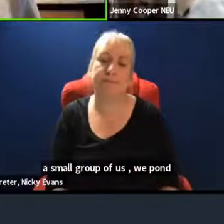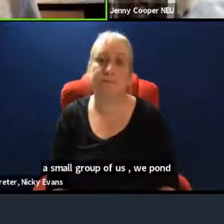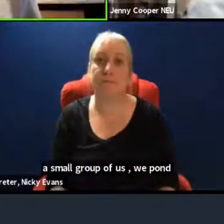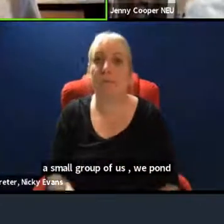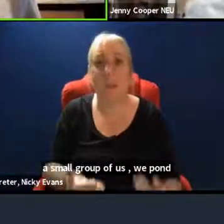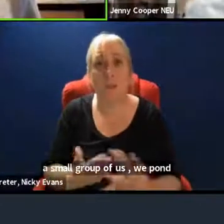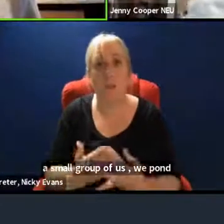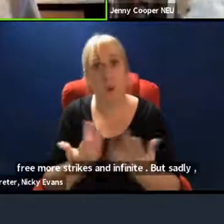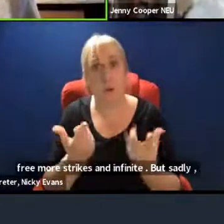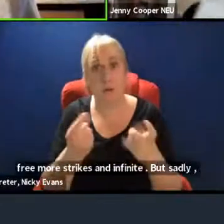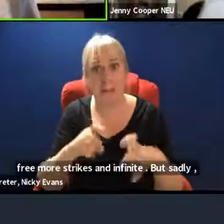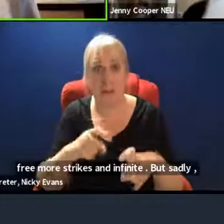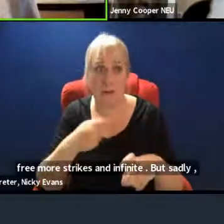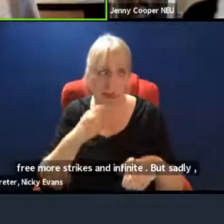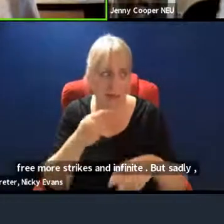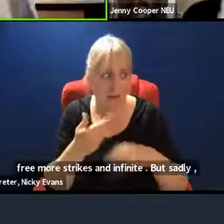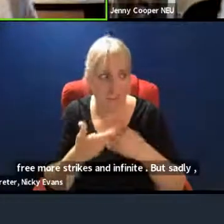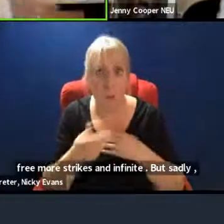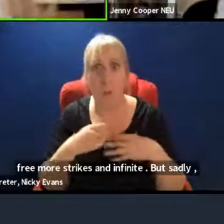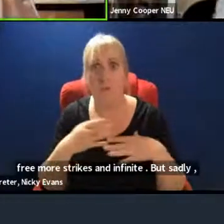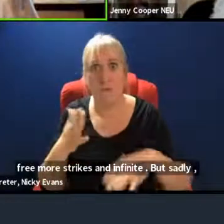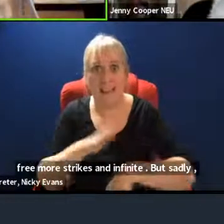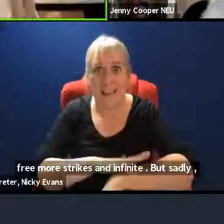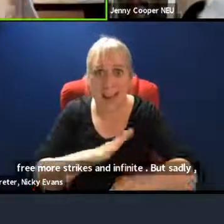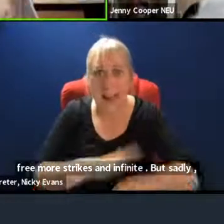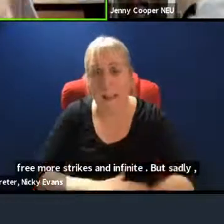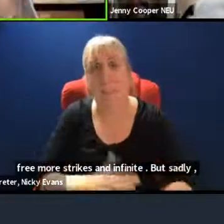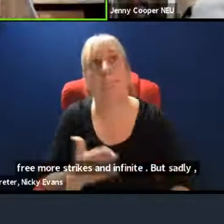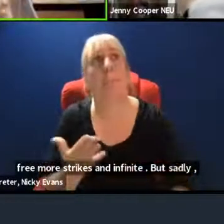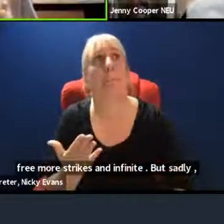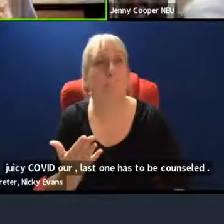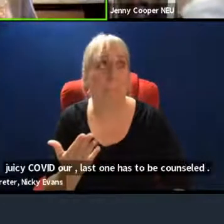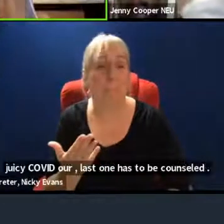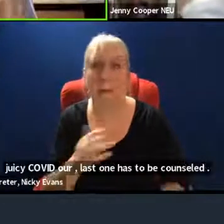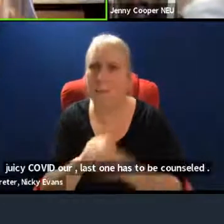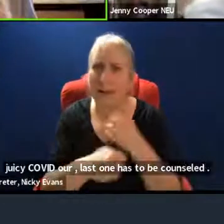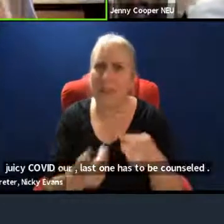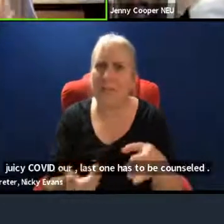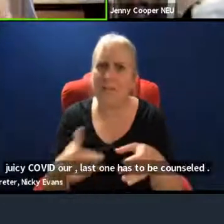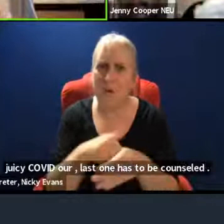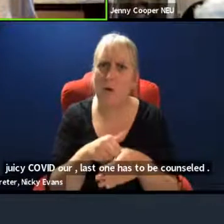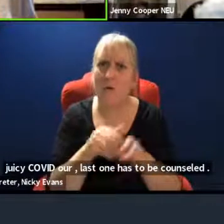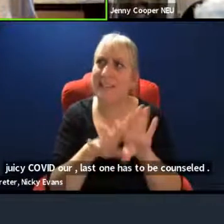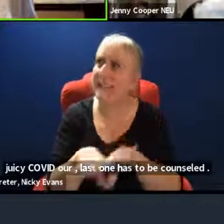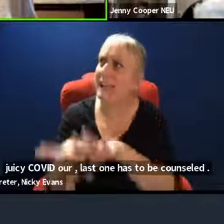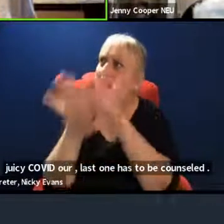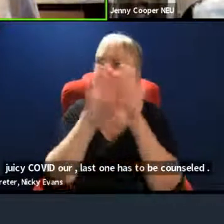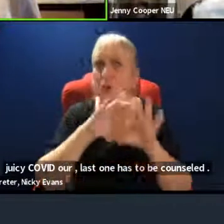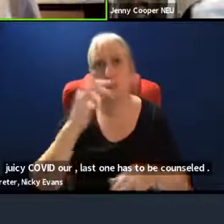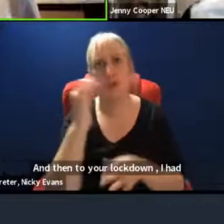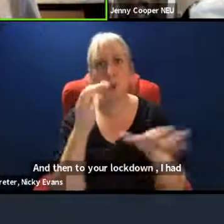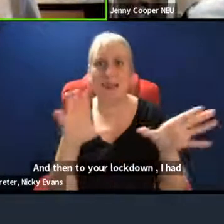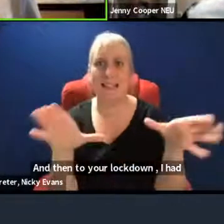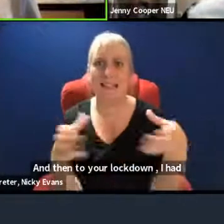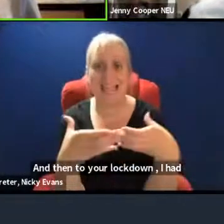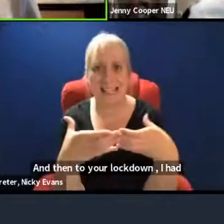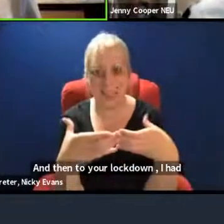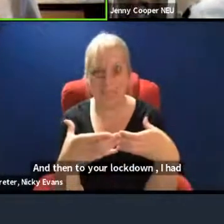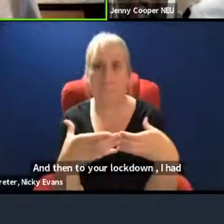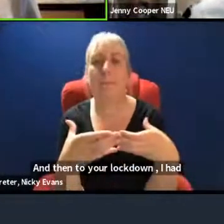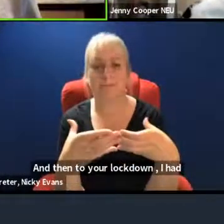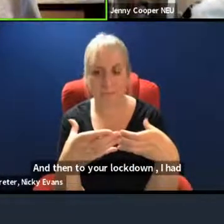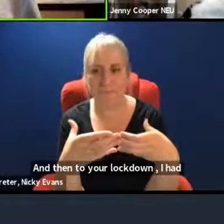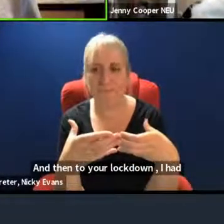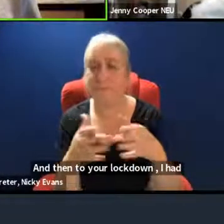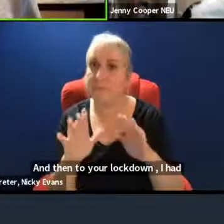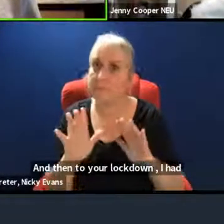free time as I'd been furloughed from a part time job. And I got involved in our national, you know, Scotland wide team at Fridays for Future Scotland. And